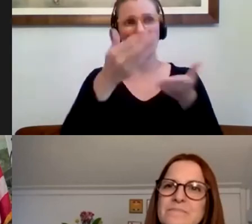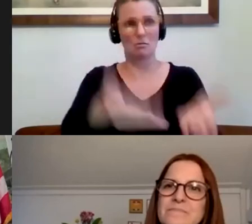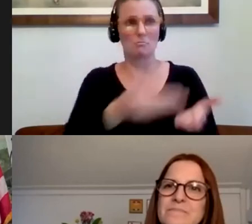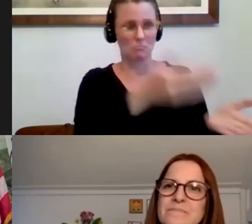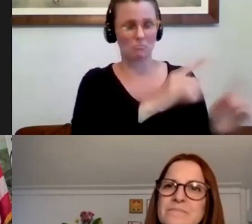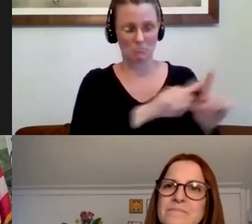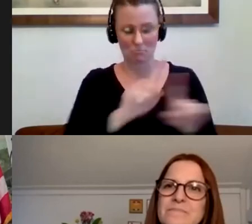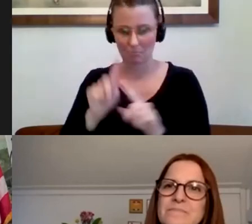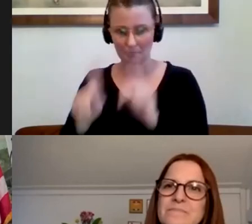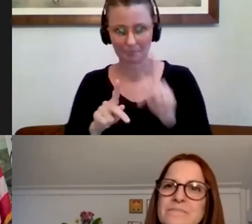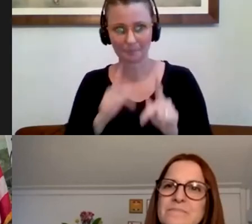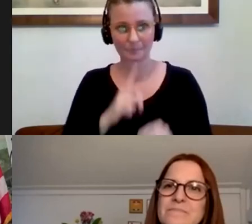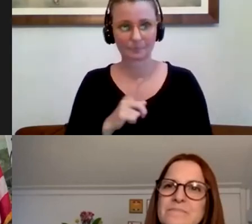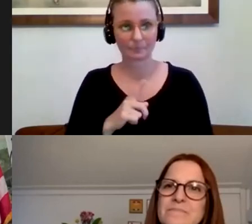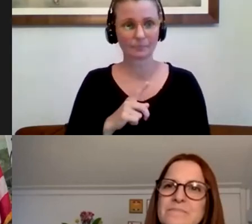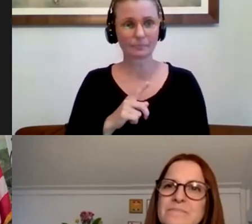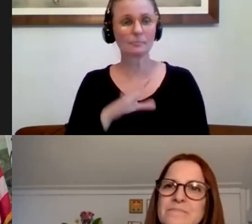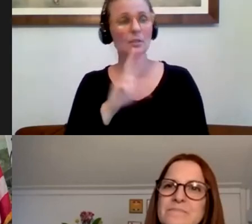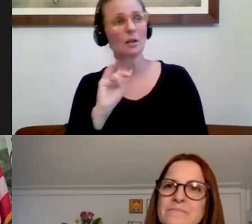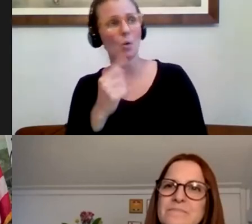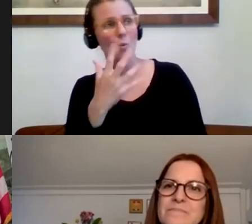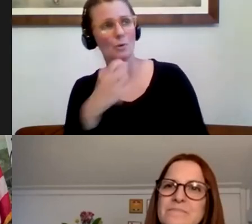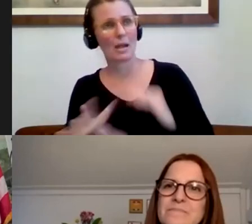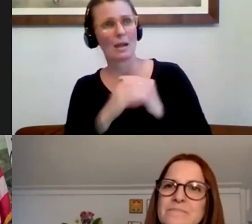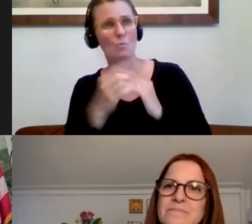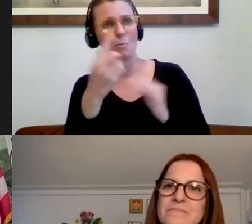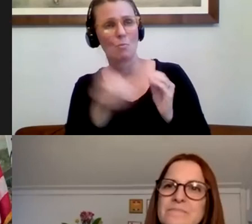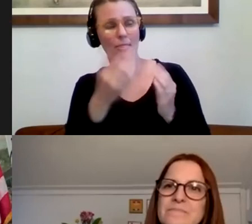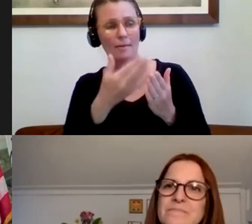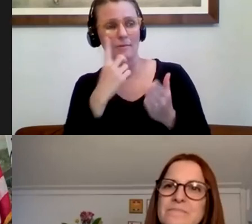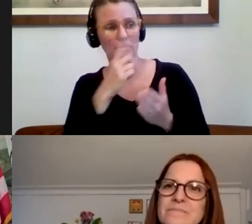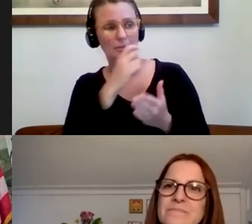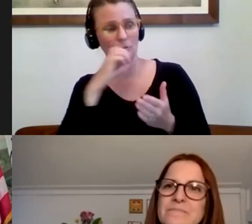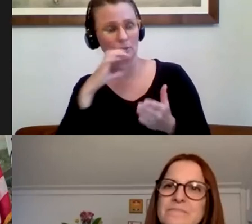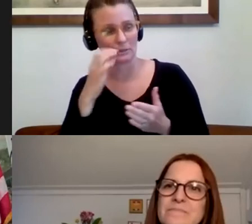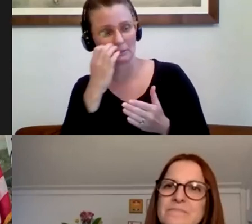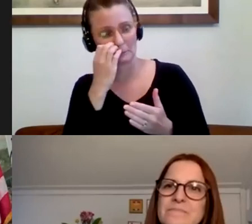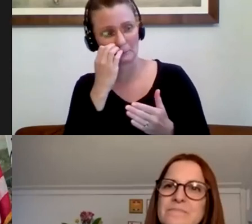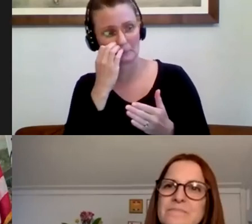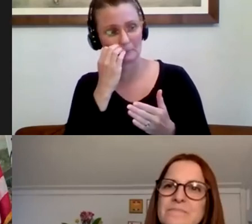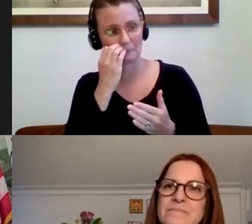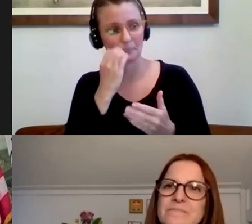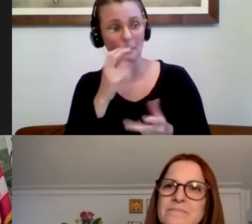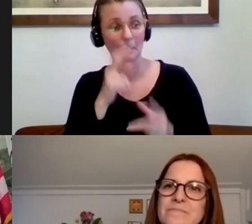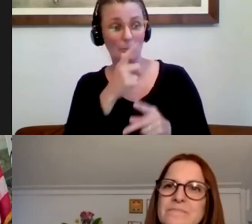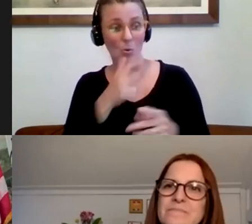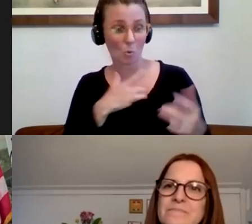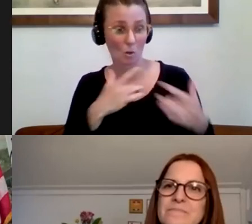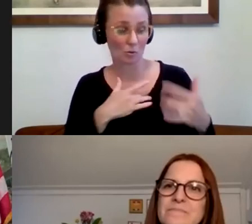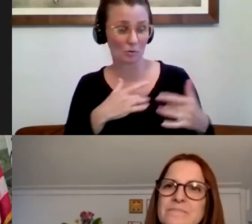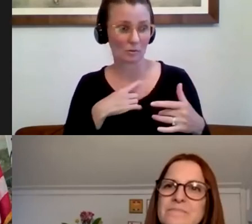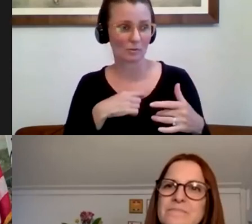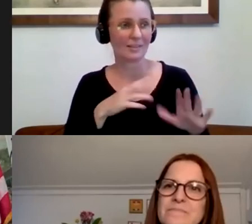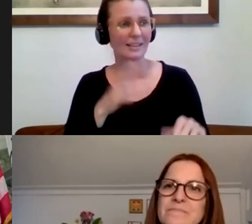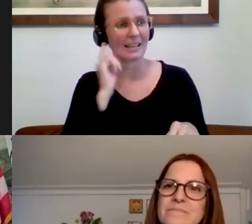Thanks, Cindy. I just want to add one other thing for a lot of our seniors that are out there. Um, or people who are worried about our seniors, pick up the phone